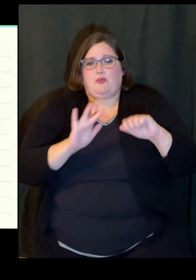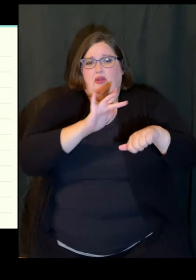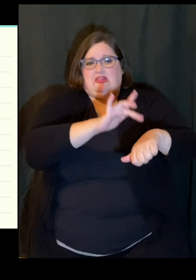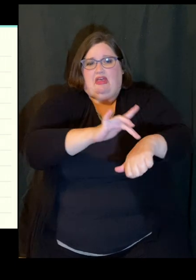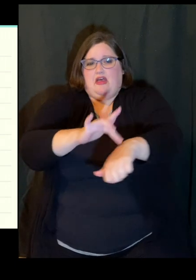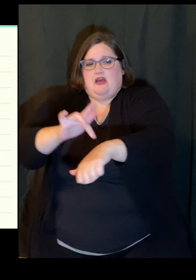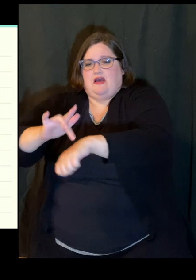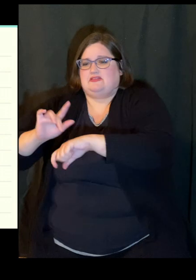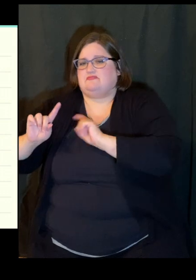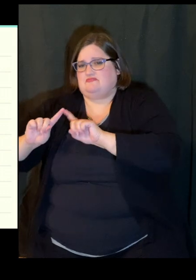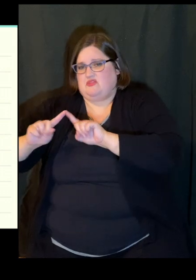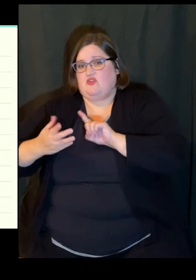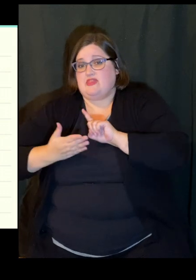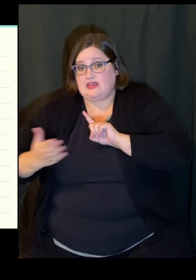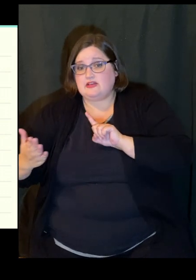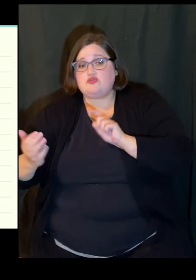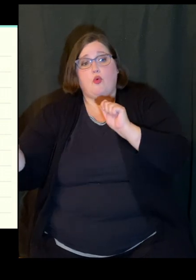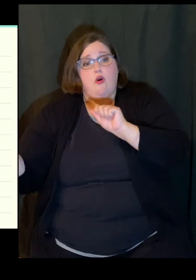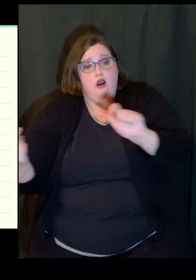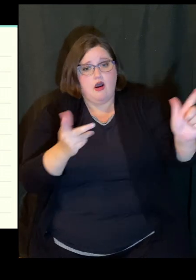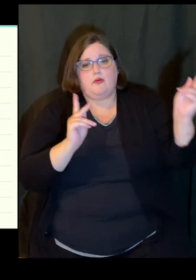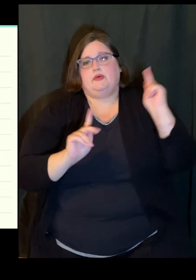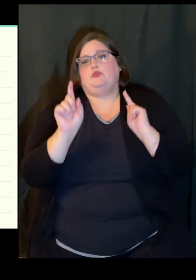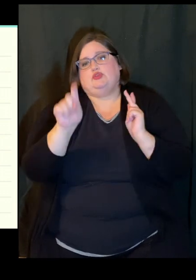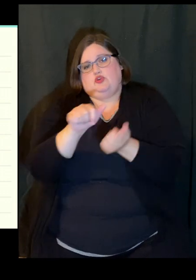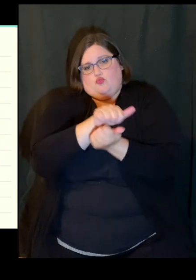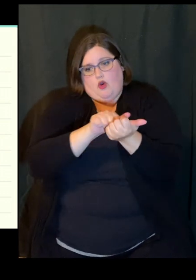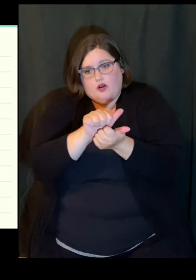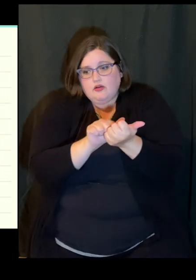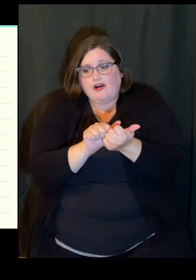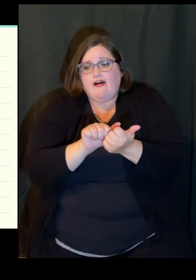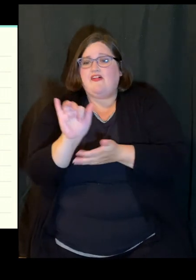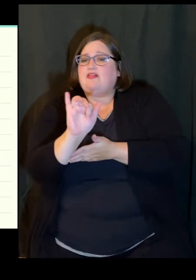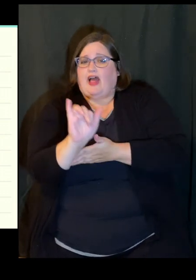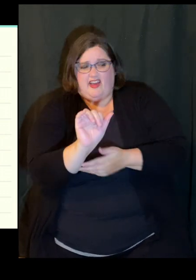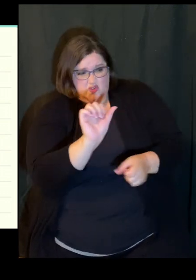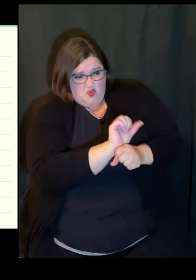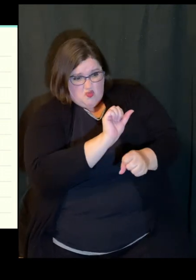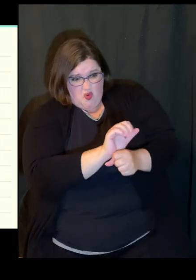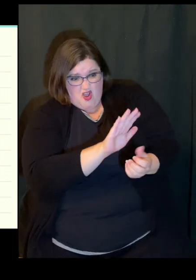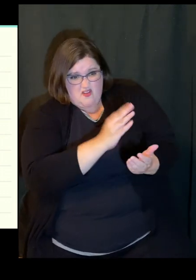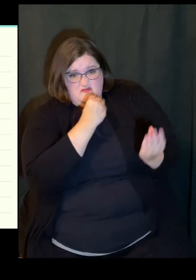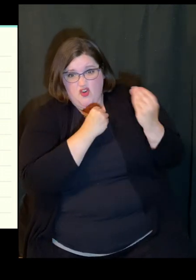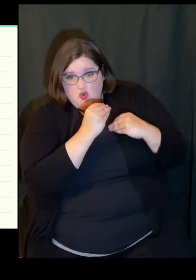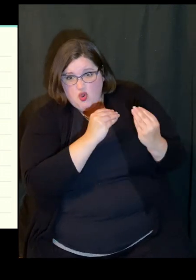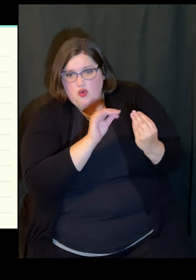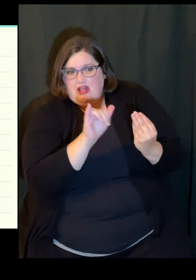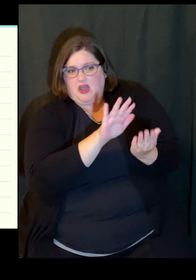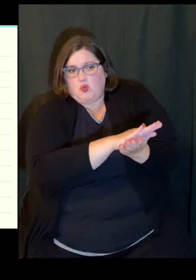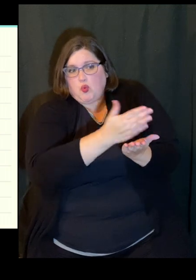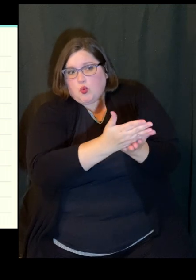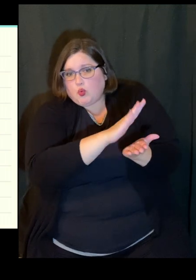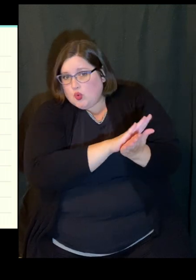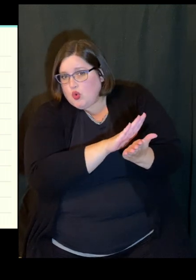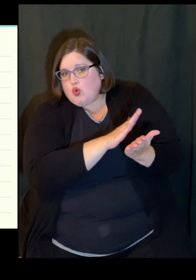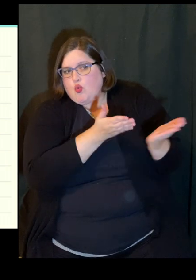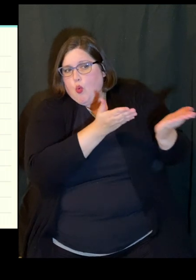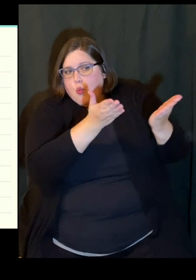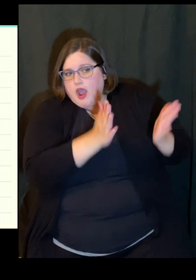needs to wash their hands. People who work with food wash their hands like cooks and waiters.